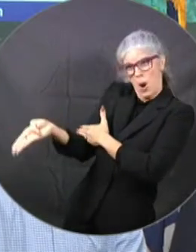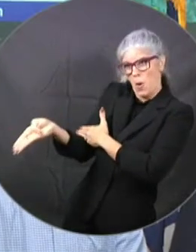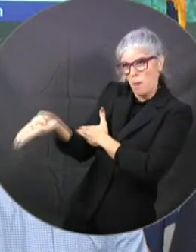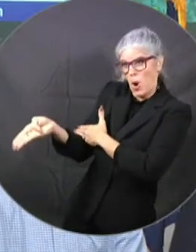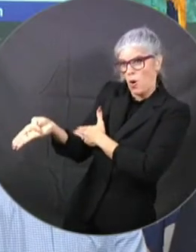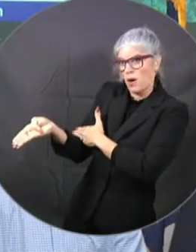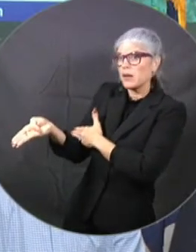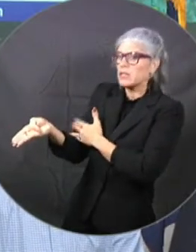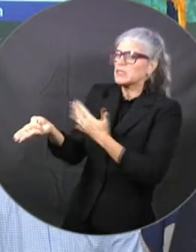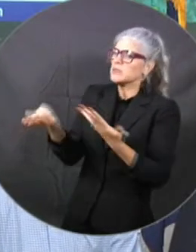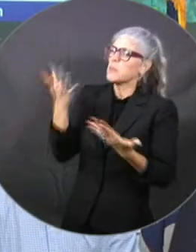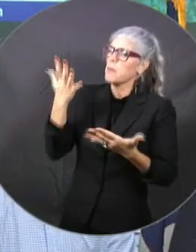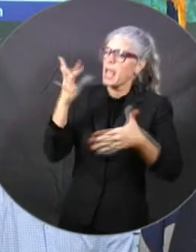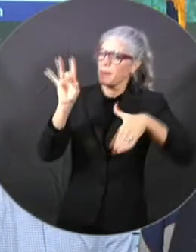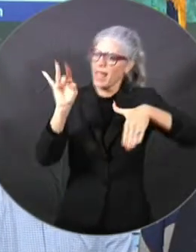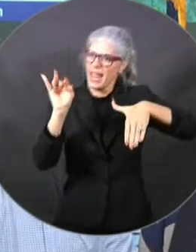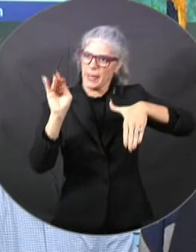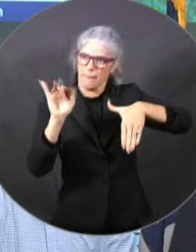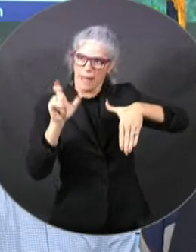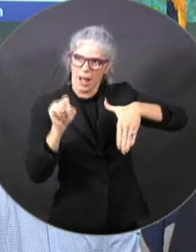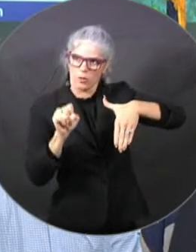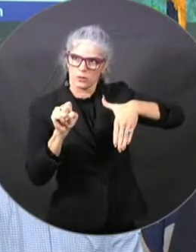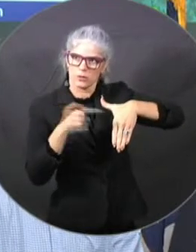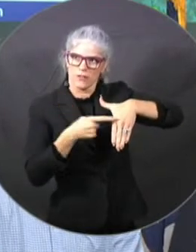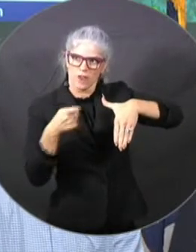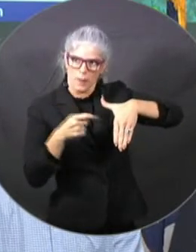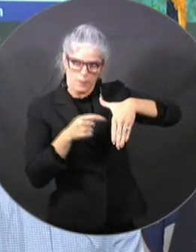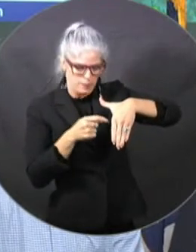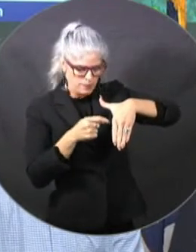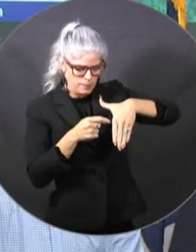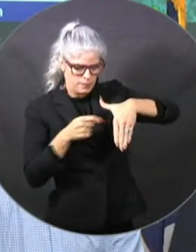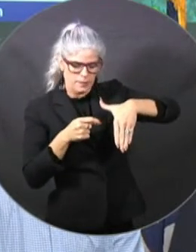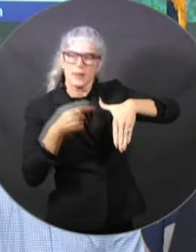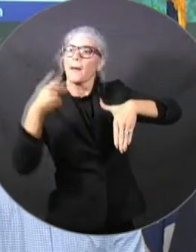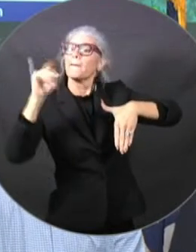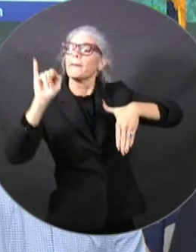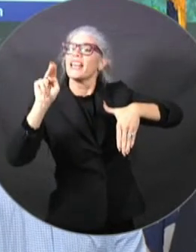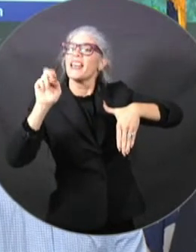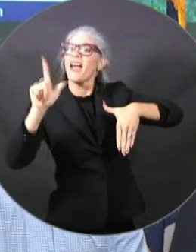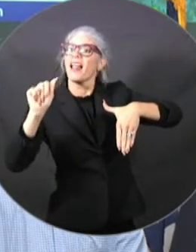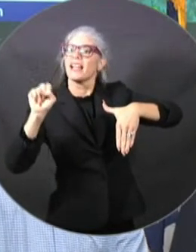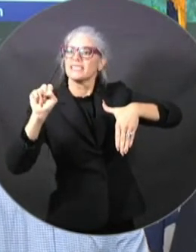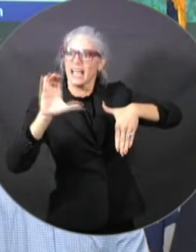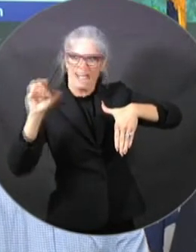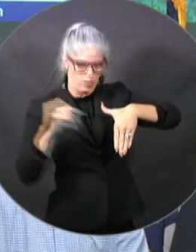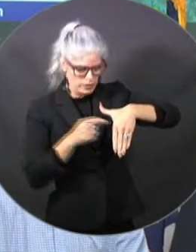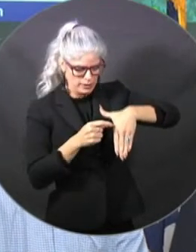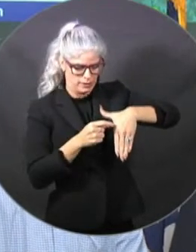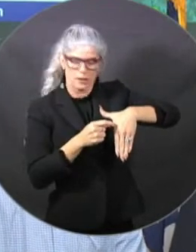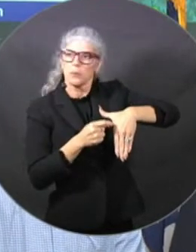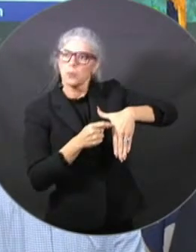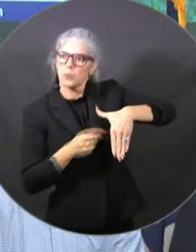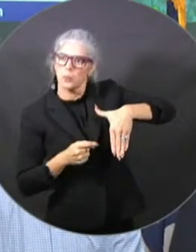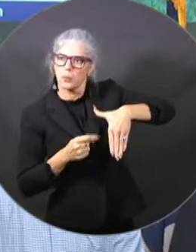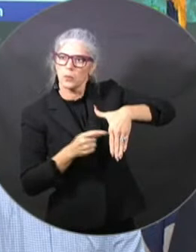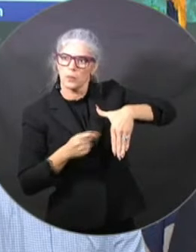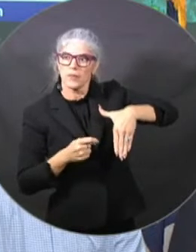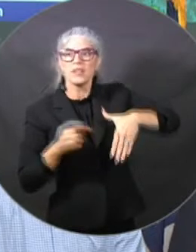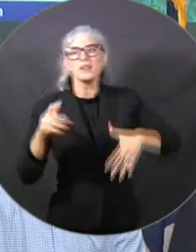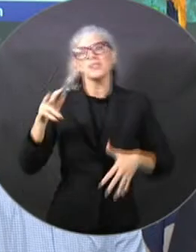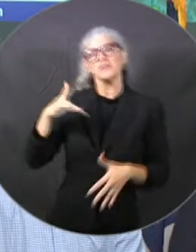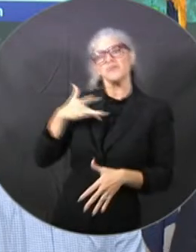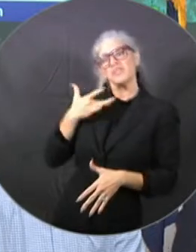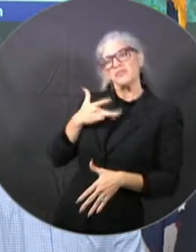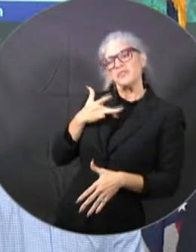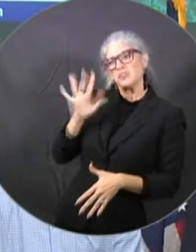with that is going to be in that general area about four to seven, perhaps seven to 10 feet of storm surge. I expect that